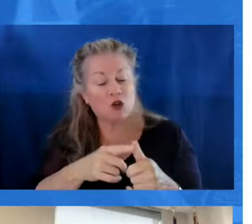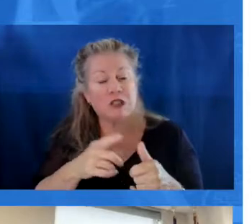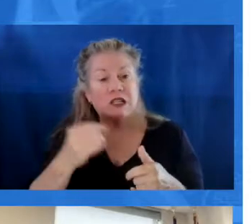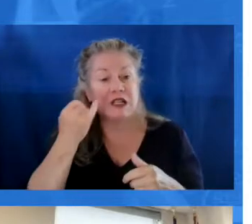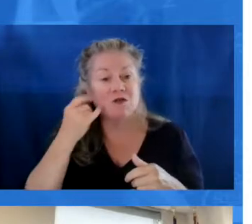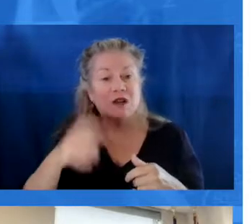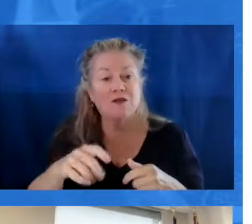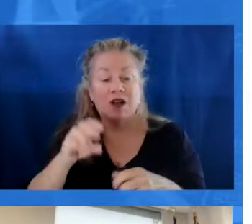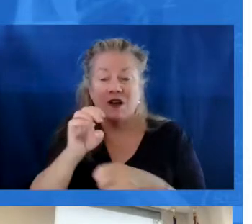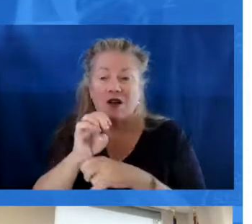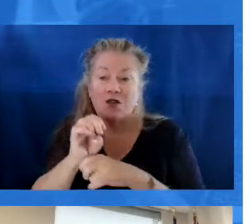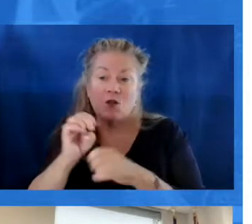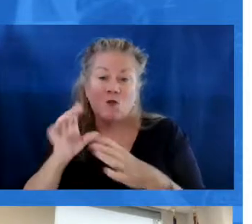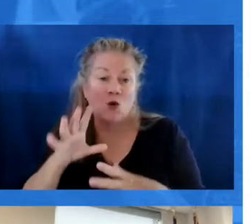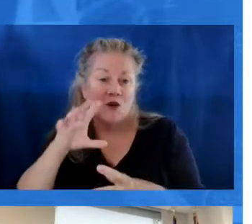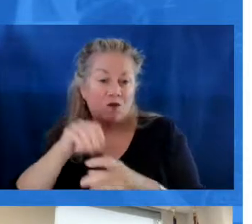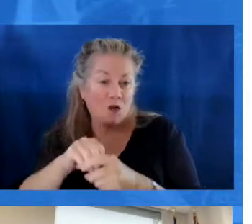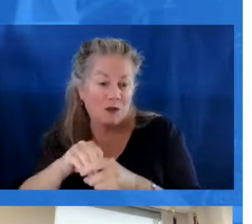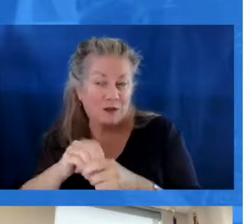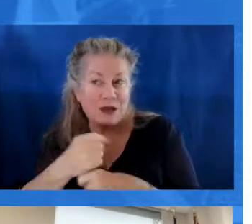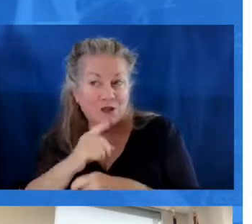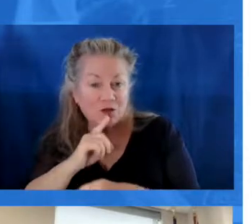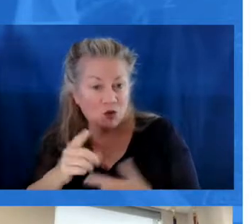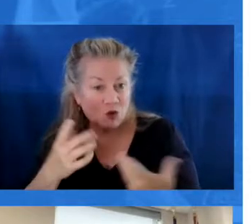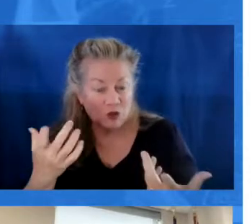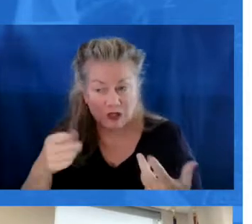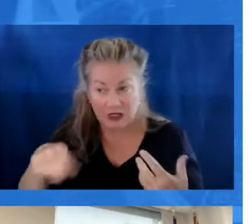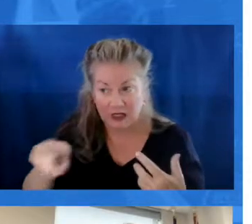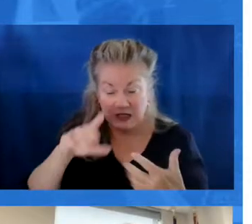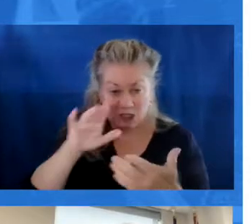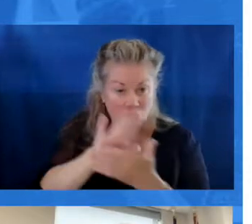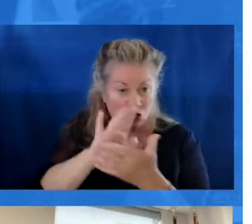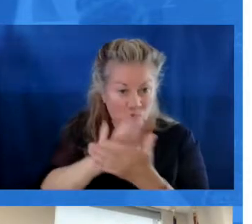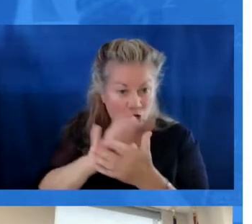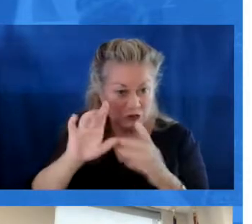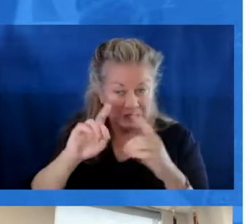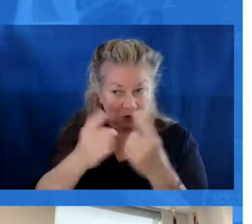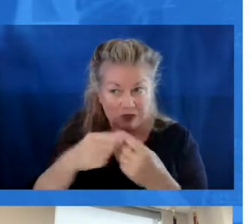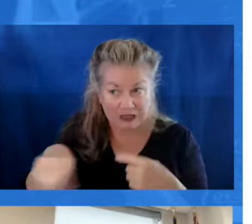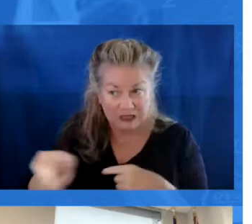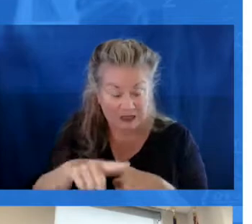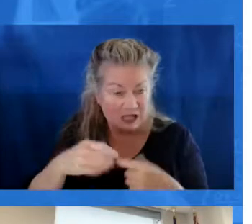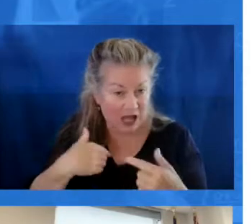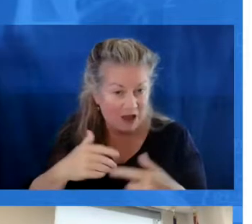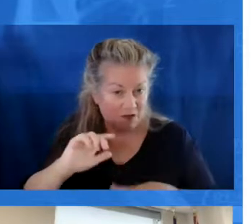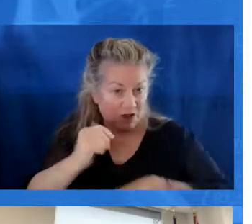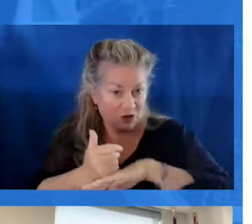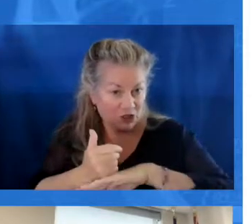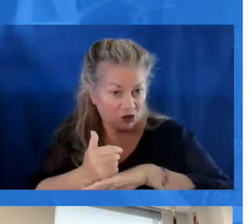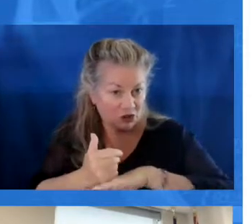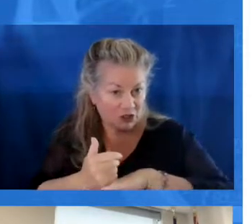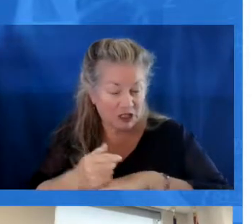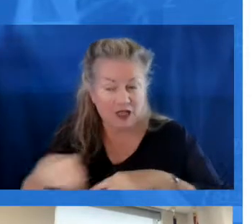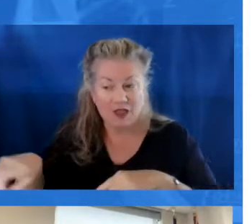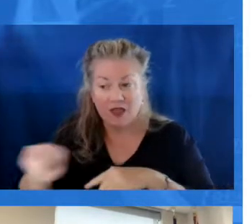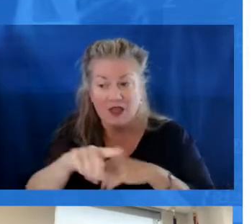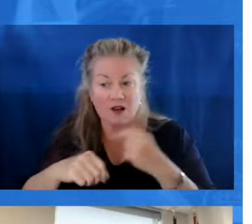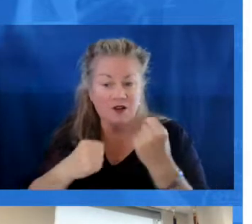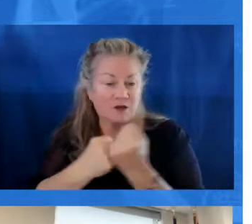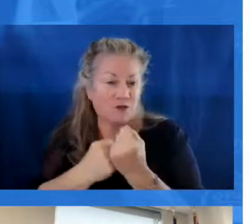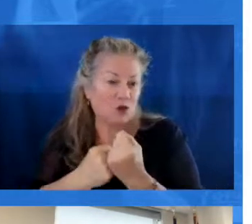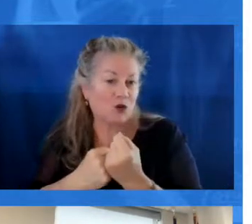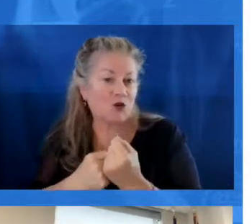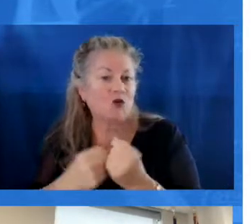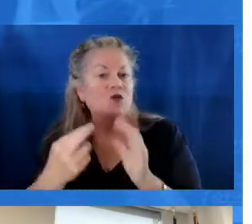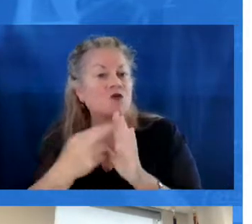So one is you have to have employer involvement. You have to ensure that employers, which are our school districts, have the foundations in terms